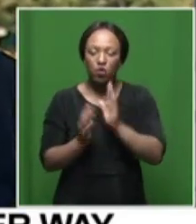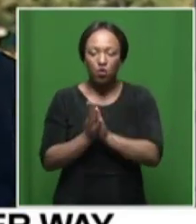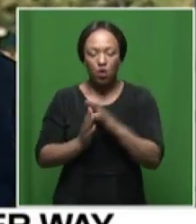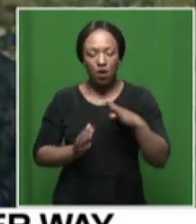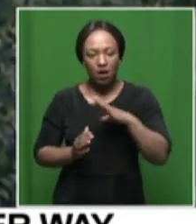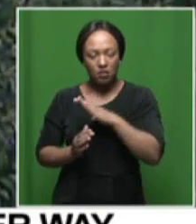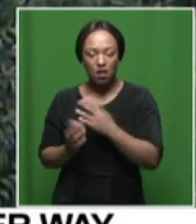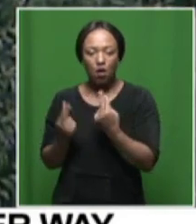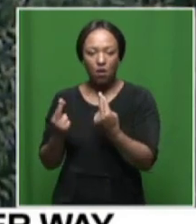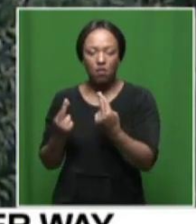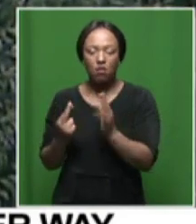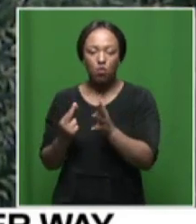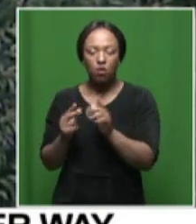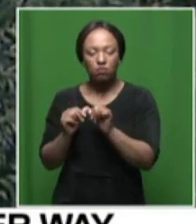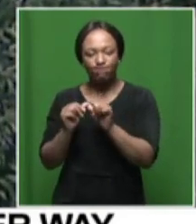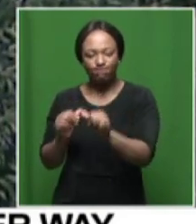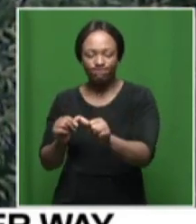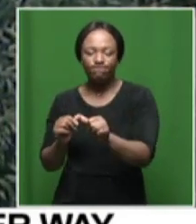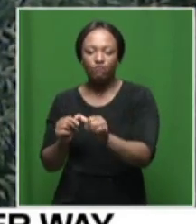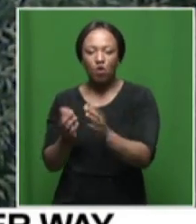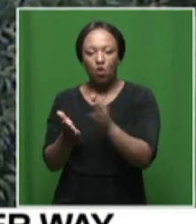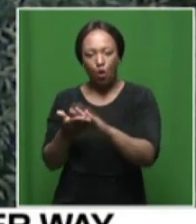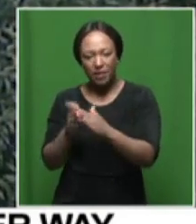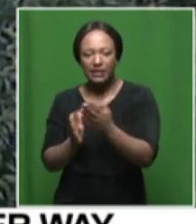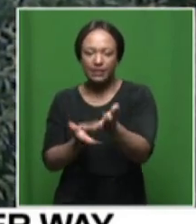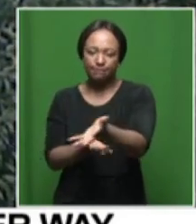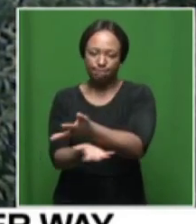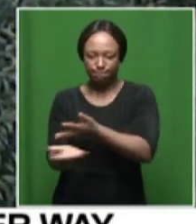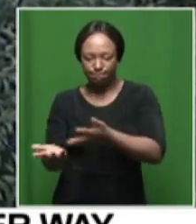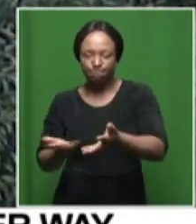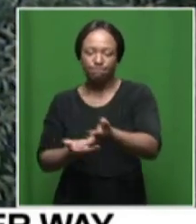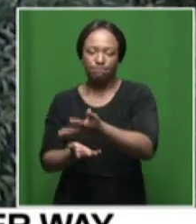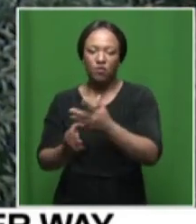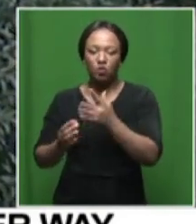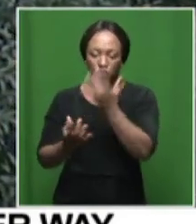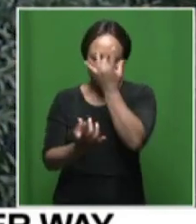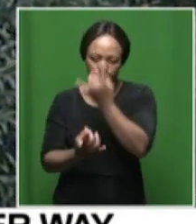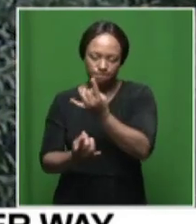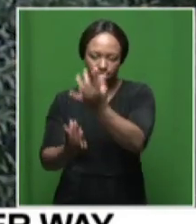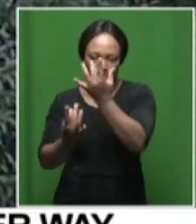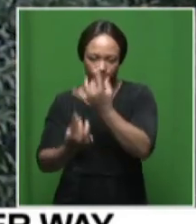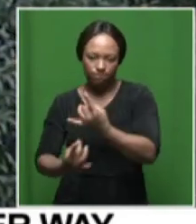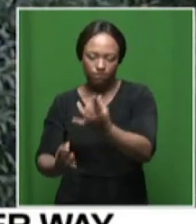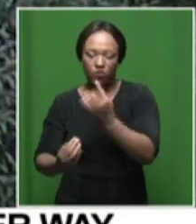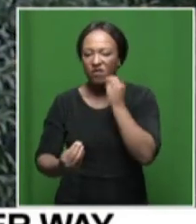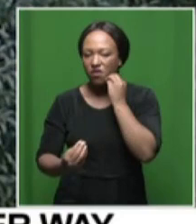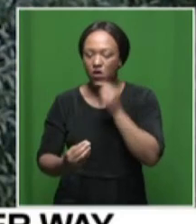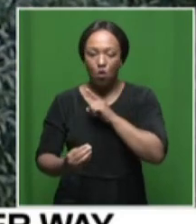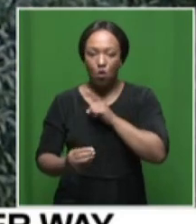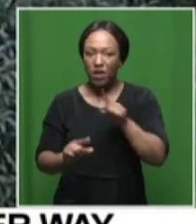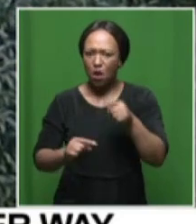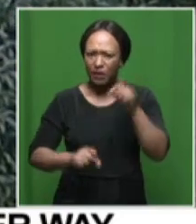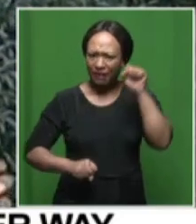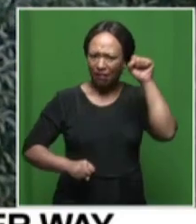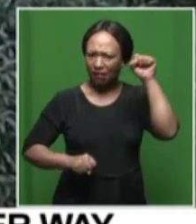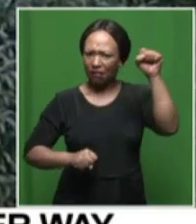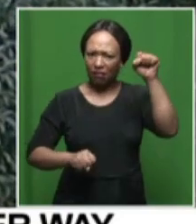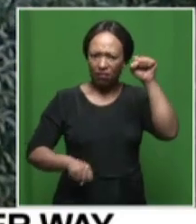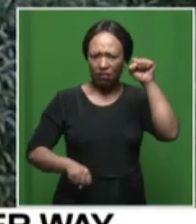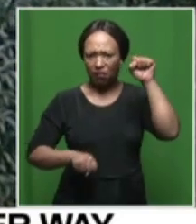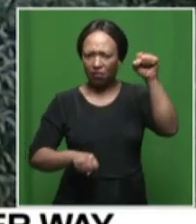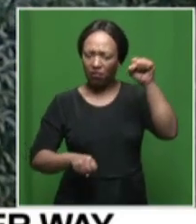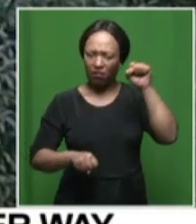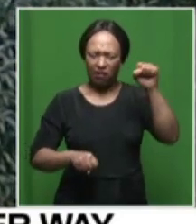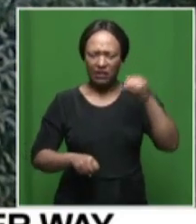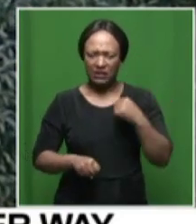certainly hope that you will be in conversation with the community members and communicate such information to them because we can't afford to have a strike well at least